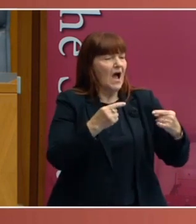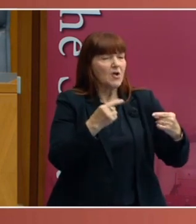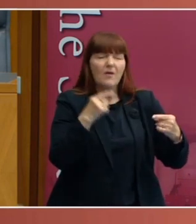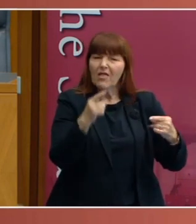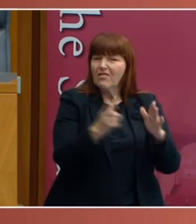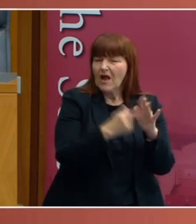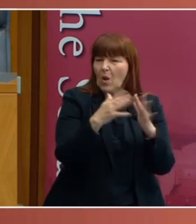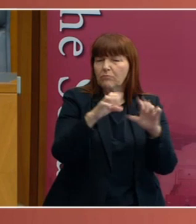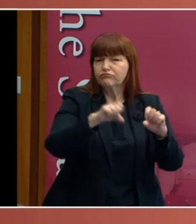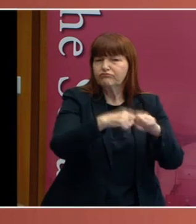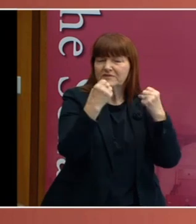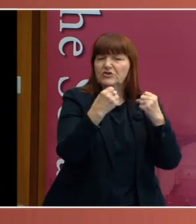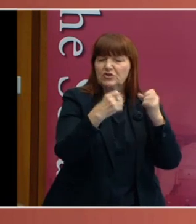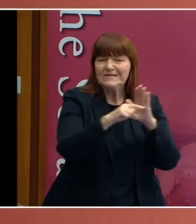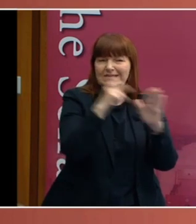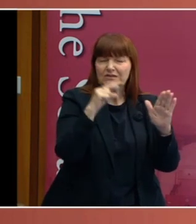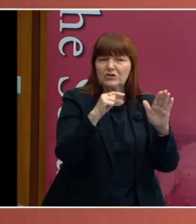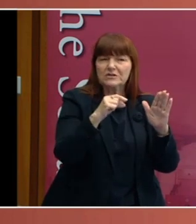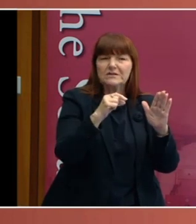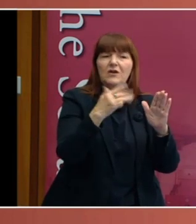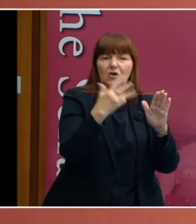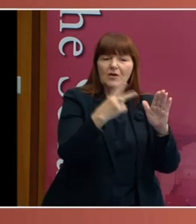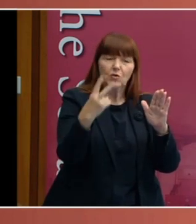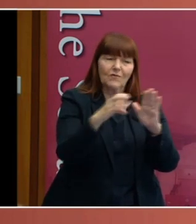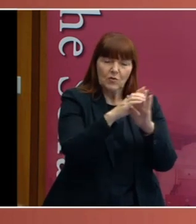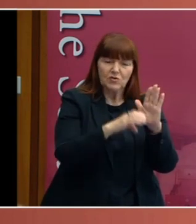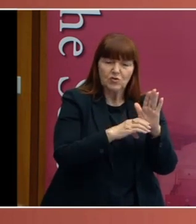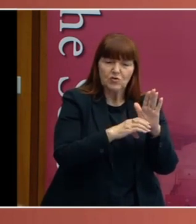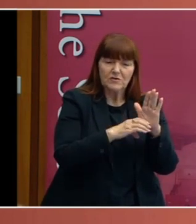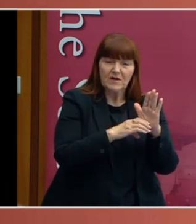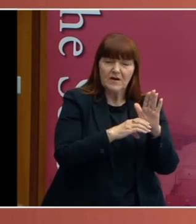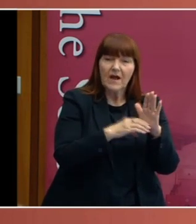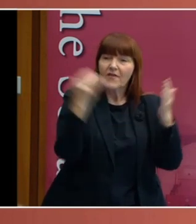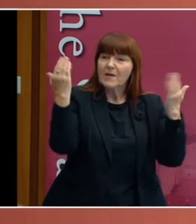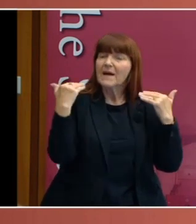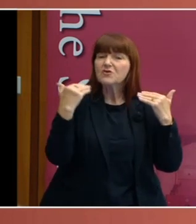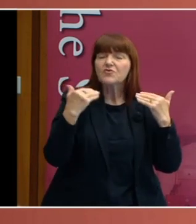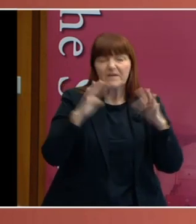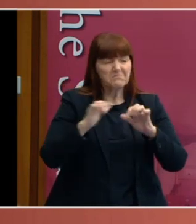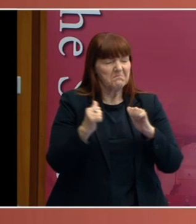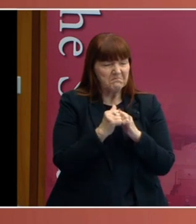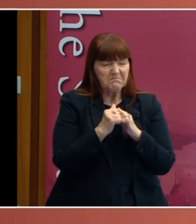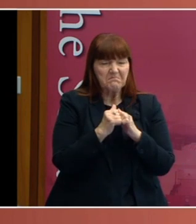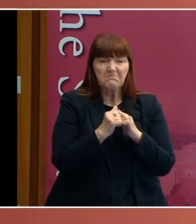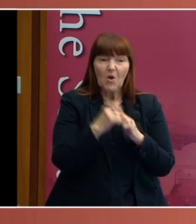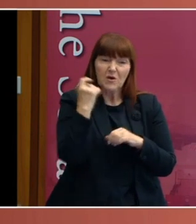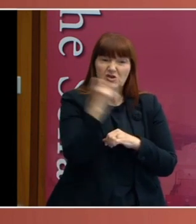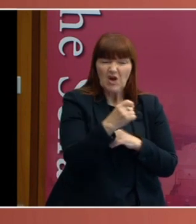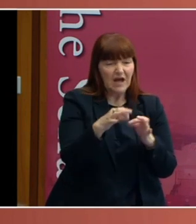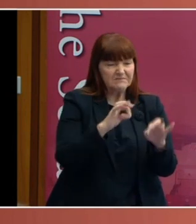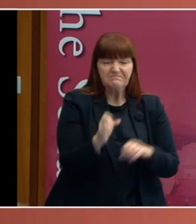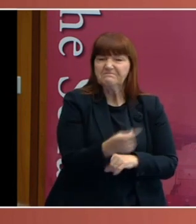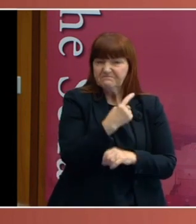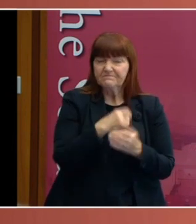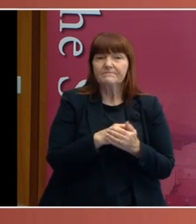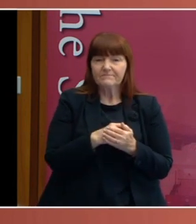92 of the Constitution. The magistrate was convinced, and the charge was dismissed. Now, the media